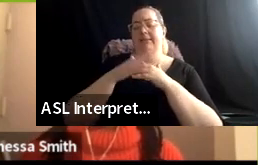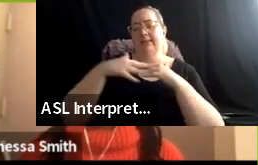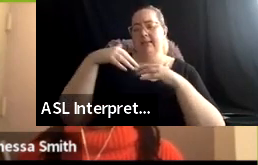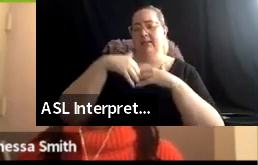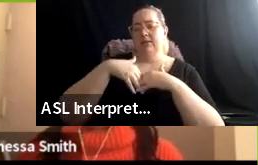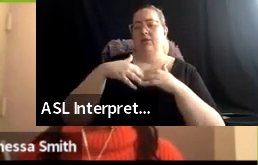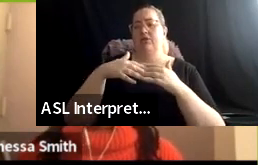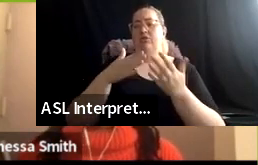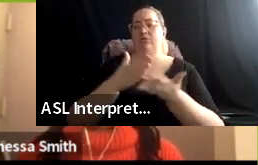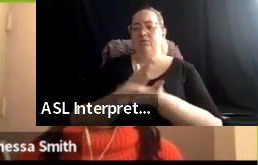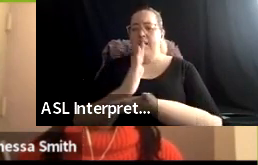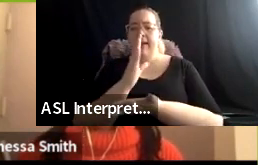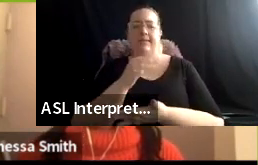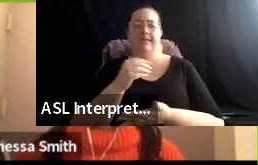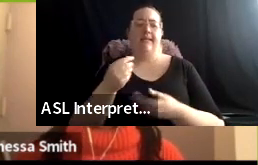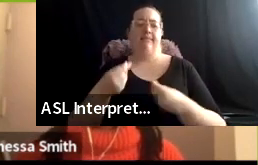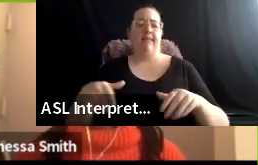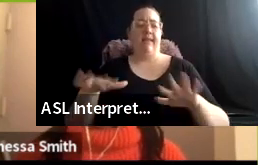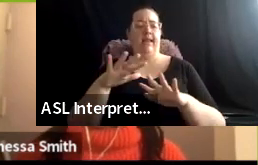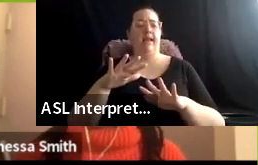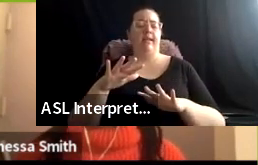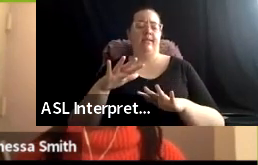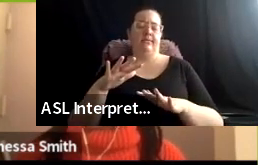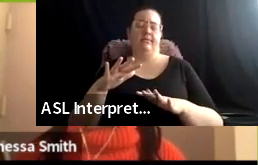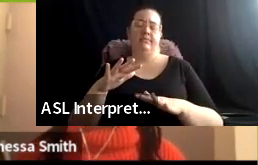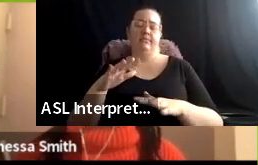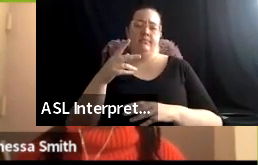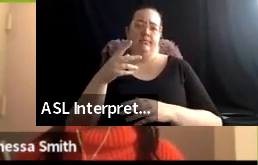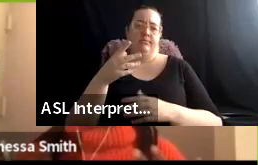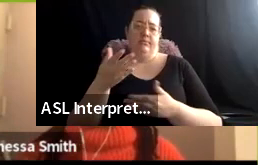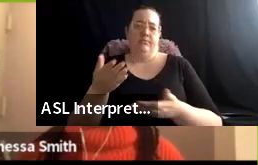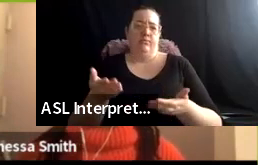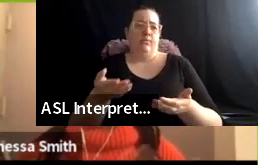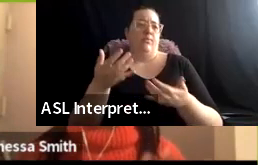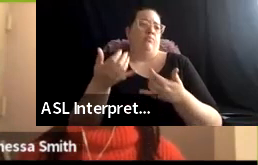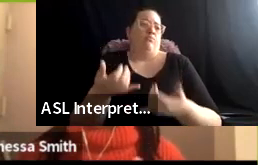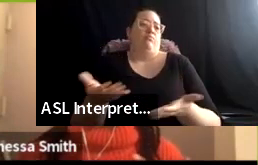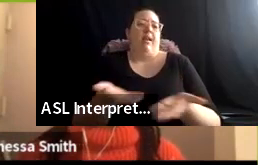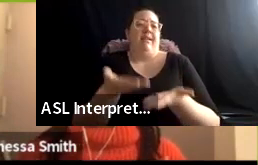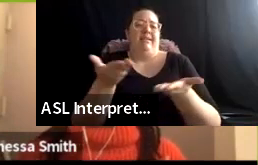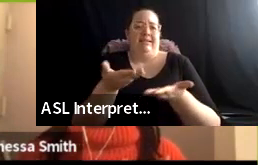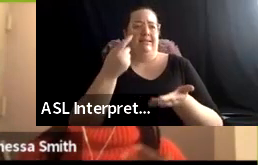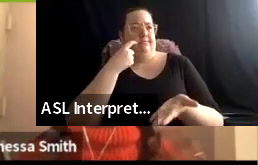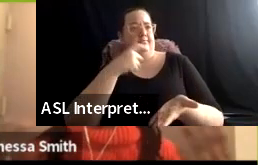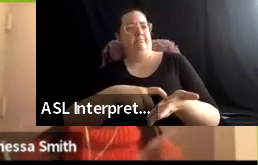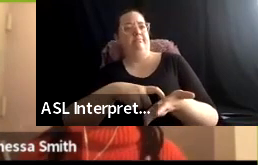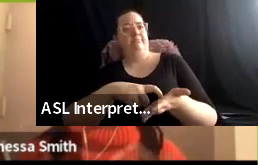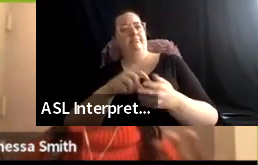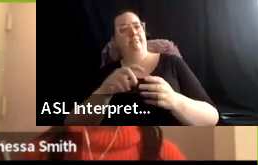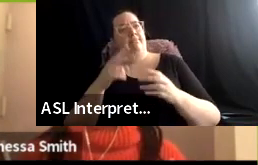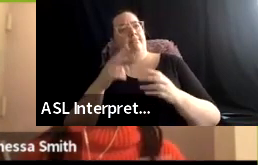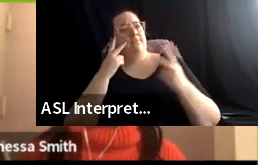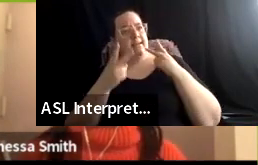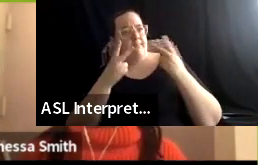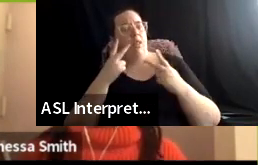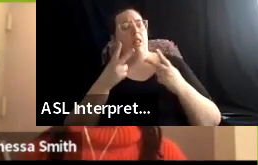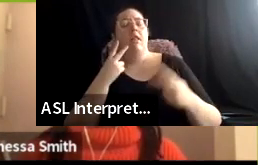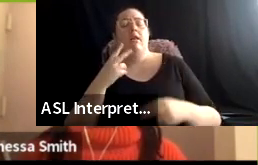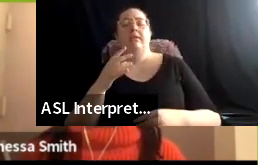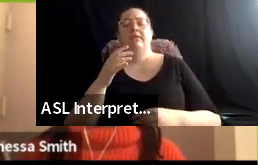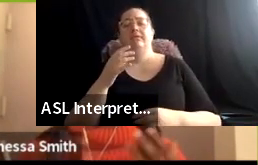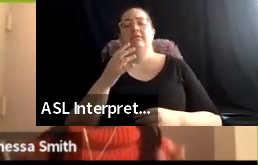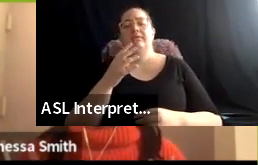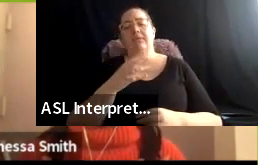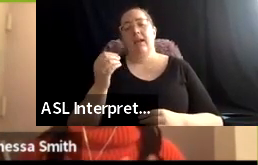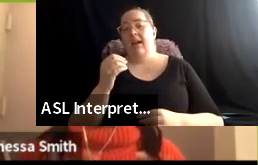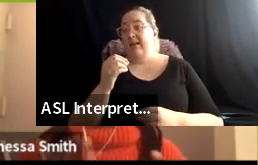presence visible and recognizable and actionable. And are these just performative rhetoric, um, empty statements?